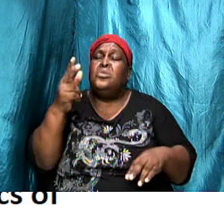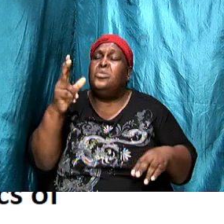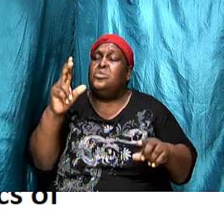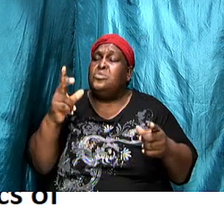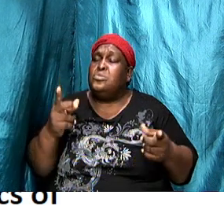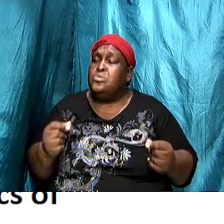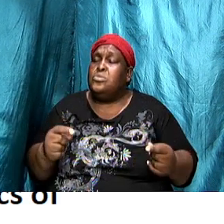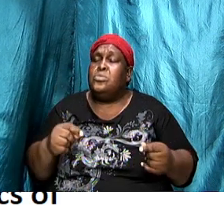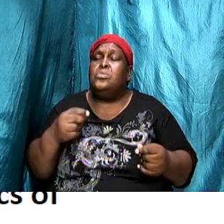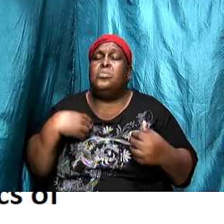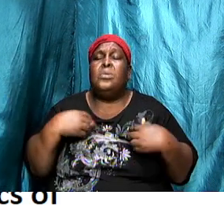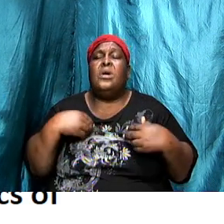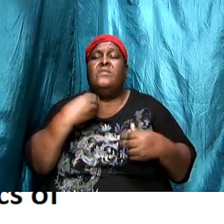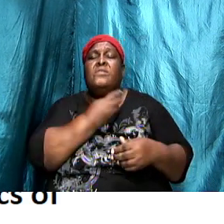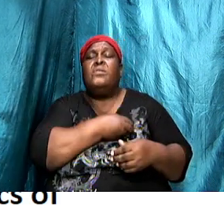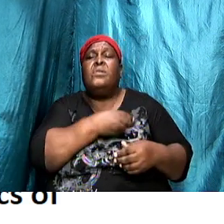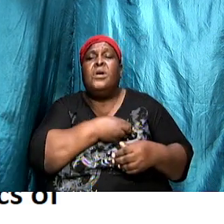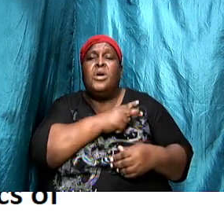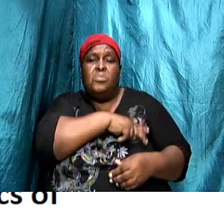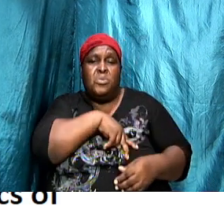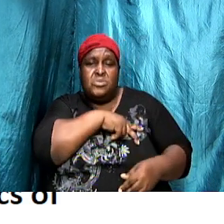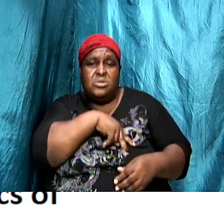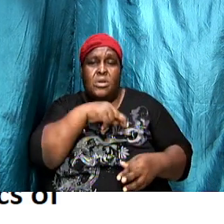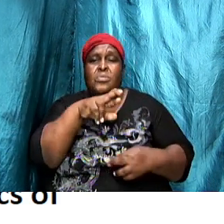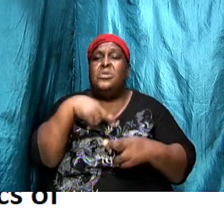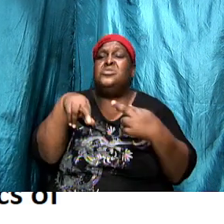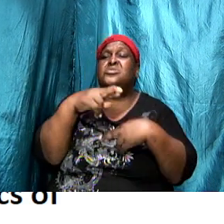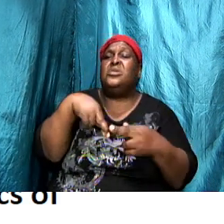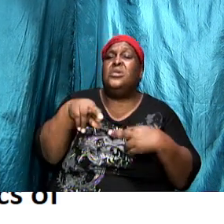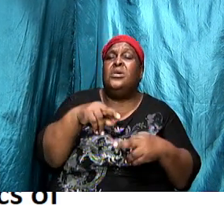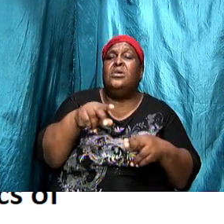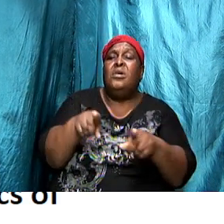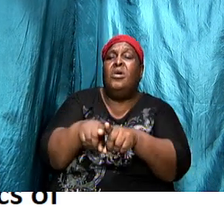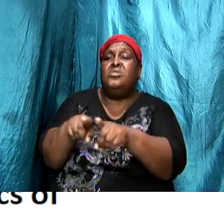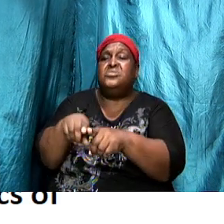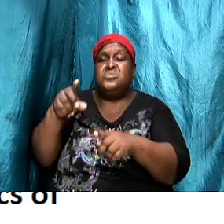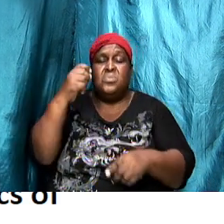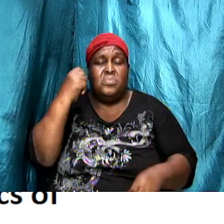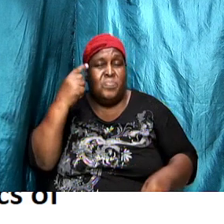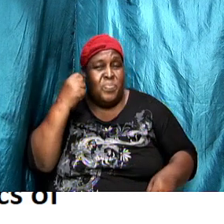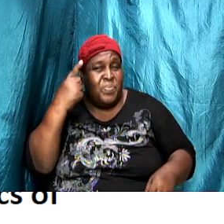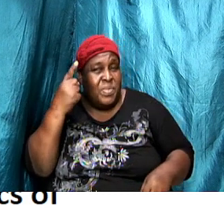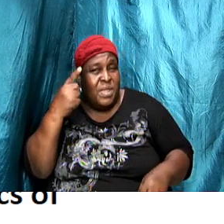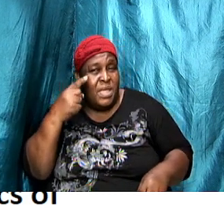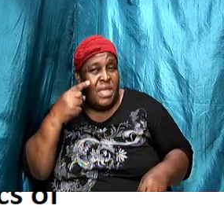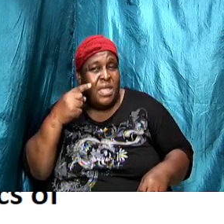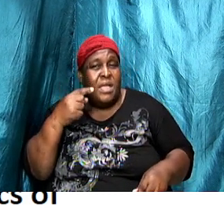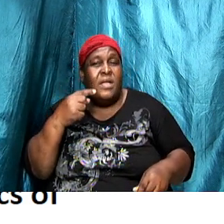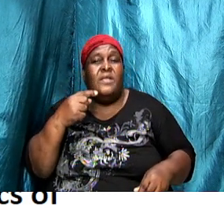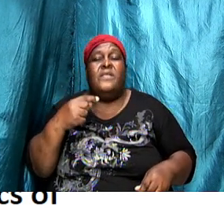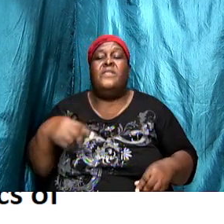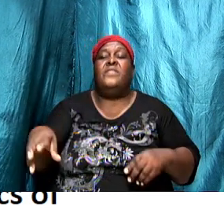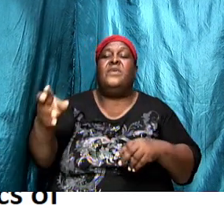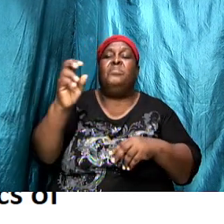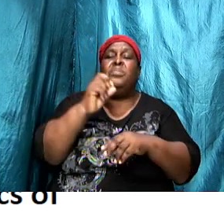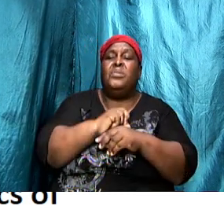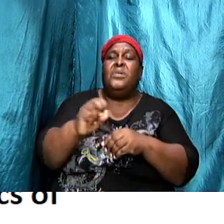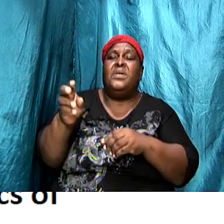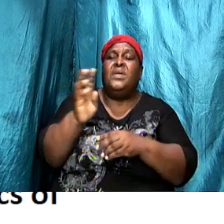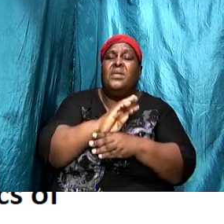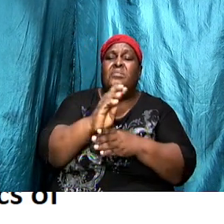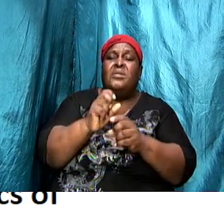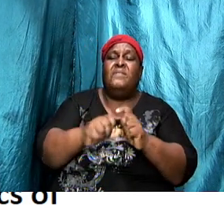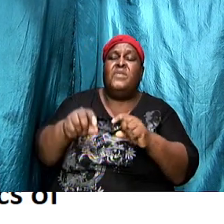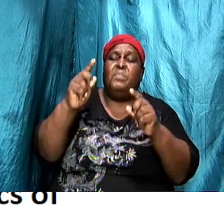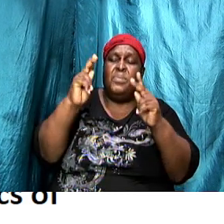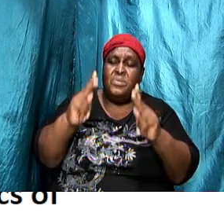we must have our personal relationships but we must also understand the role that God has for the person who he